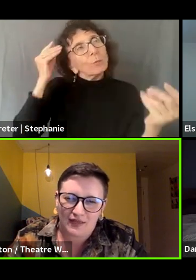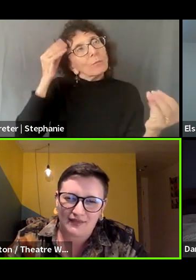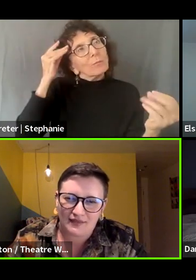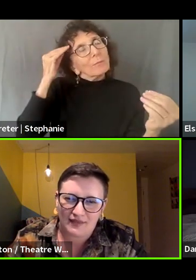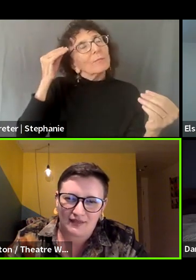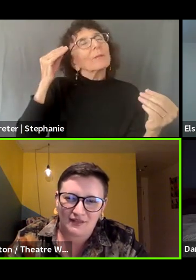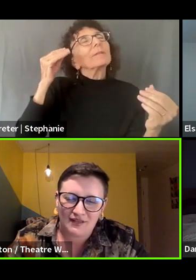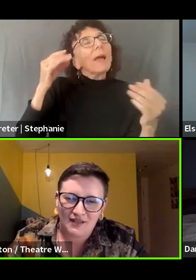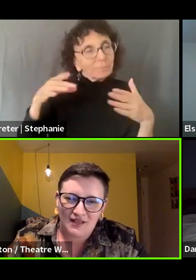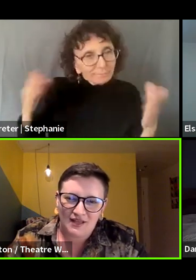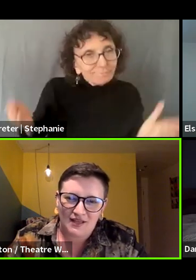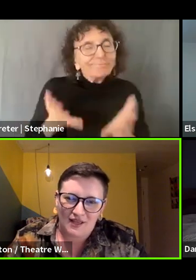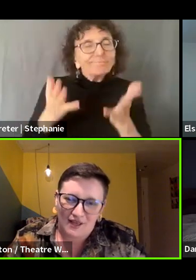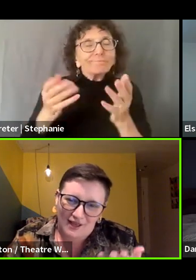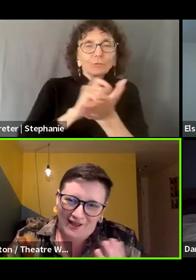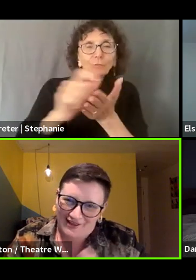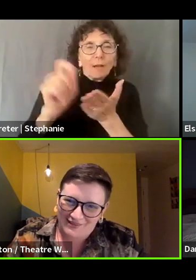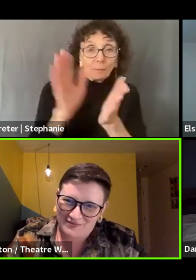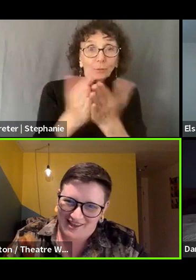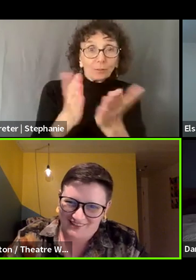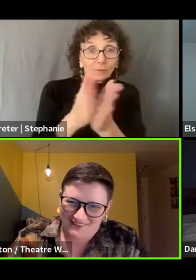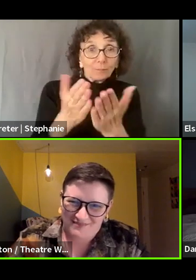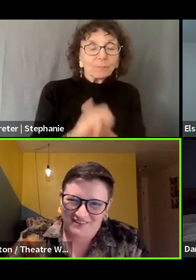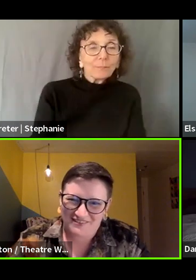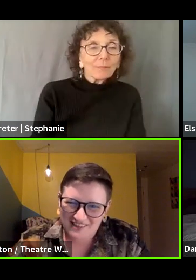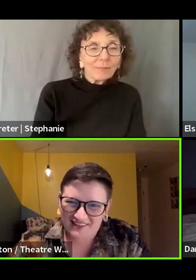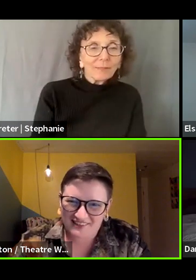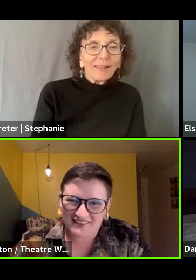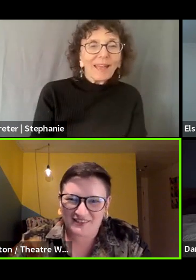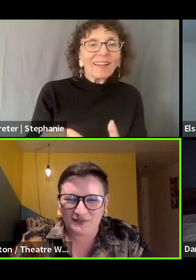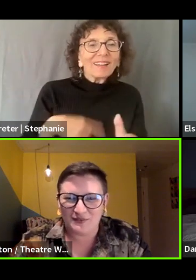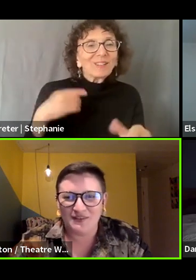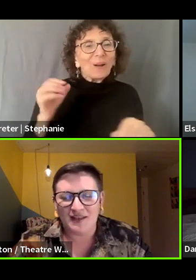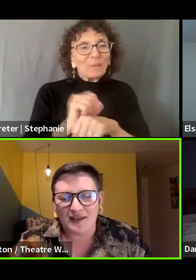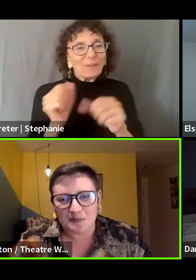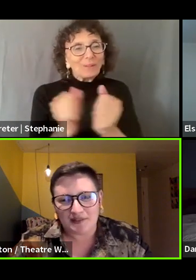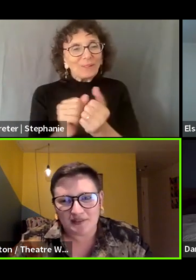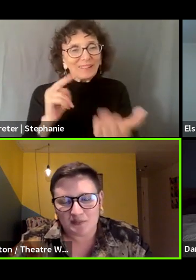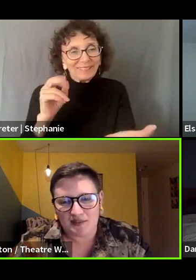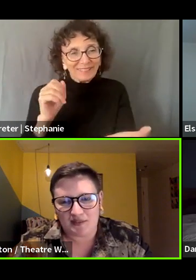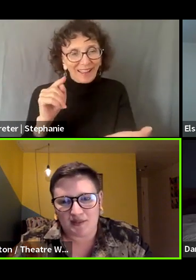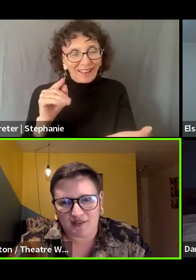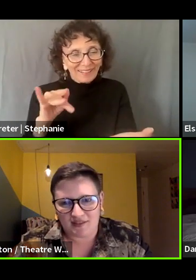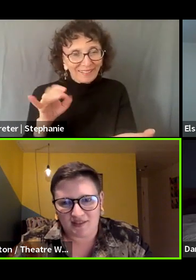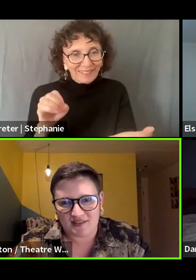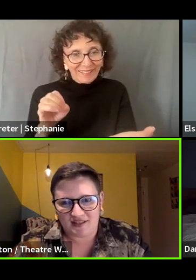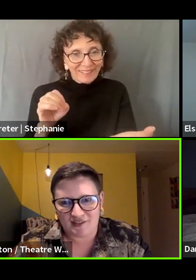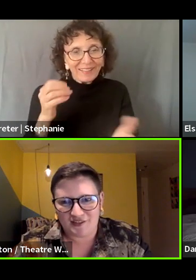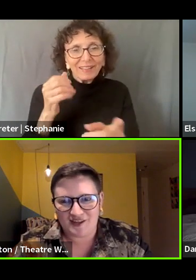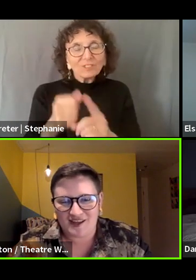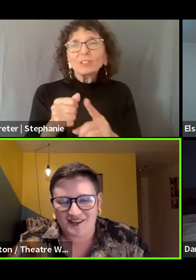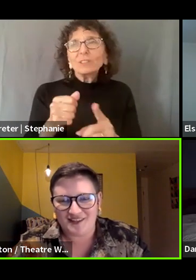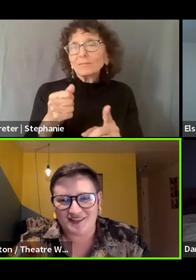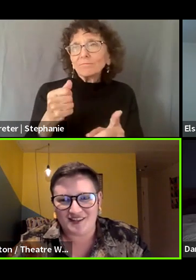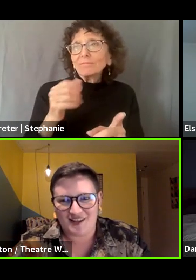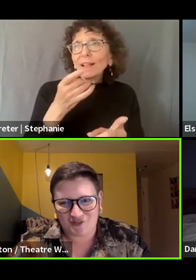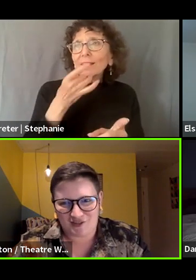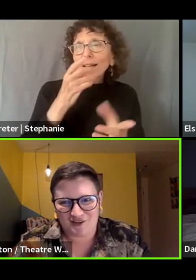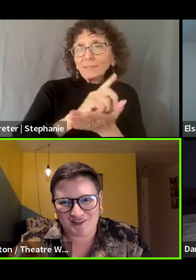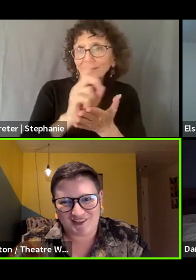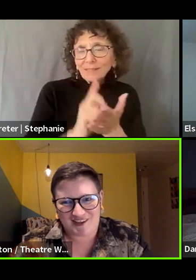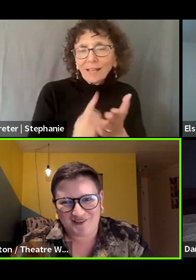this book. And then I began collaborating with Natalie, who, as well as being a lighting designer and